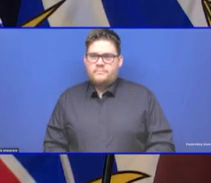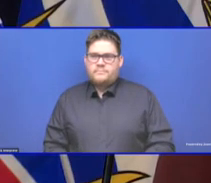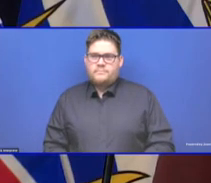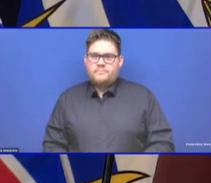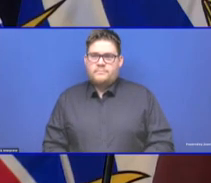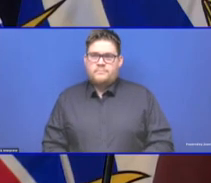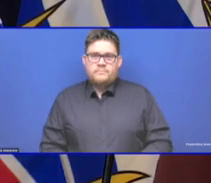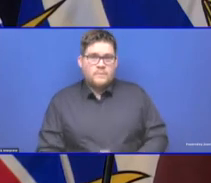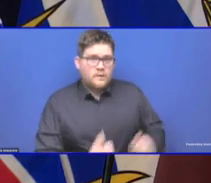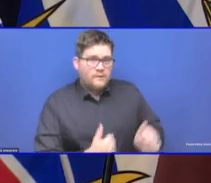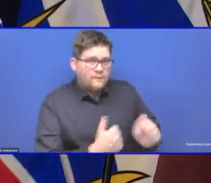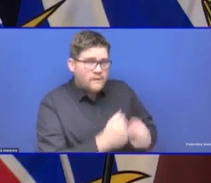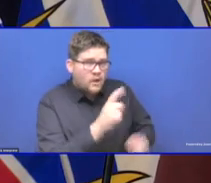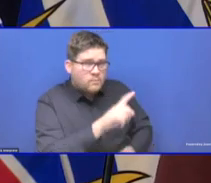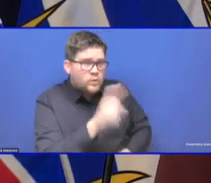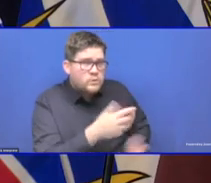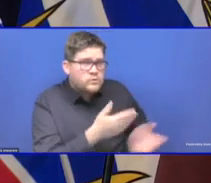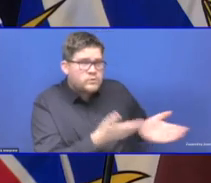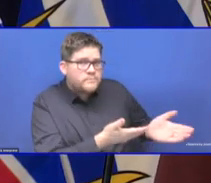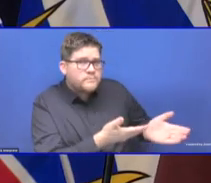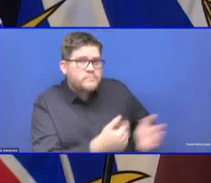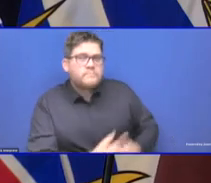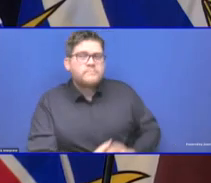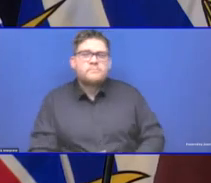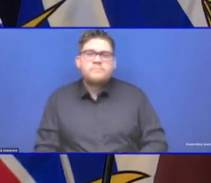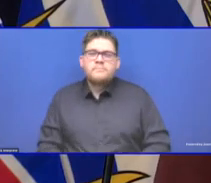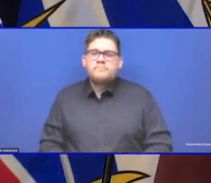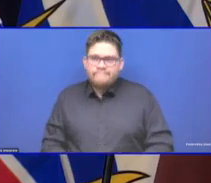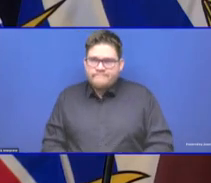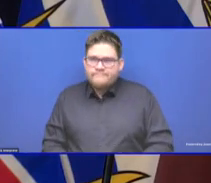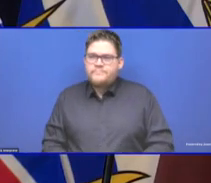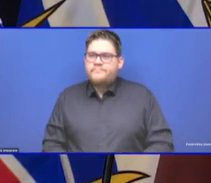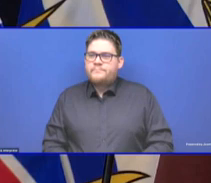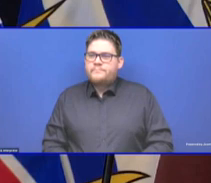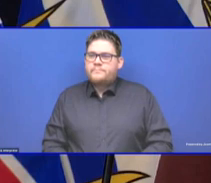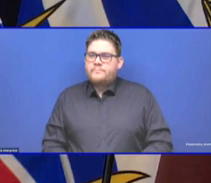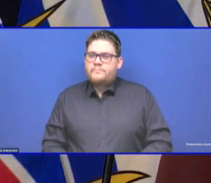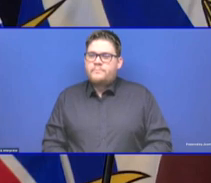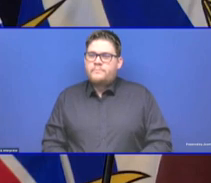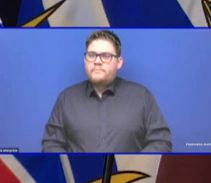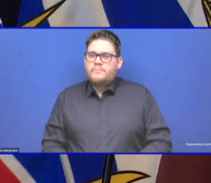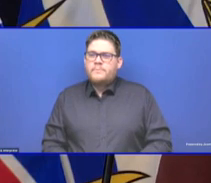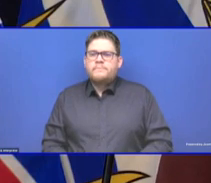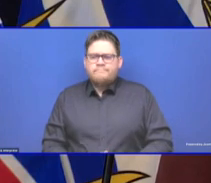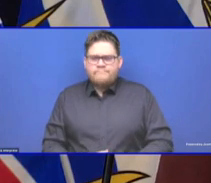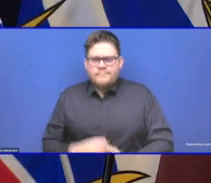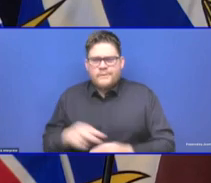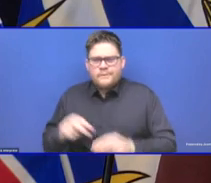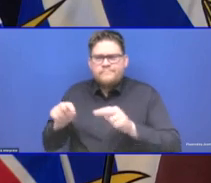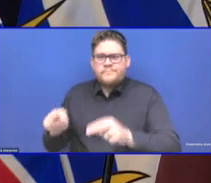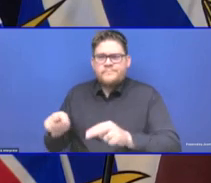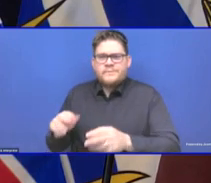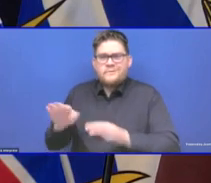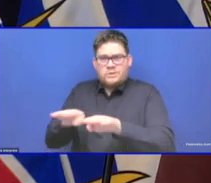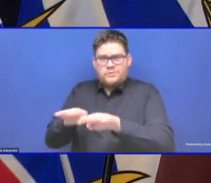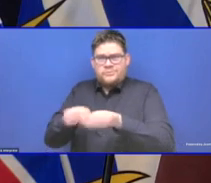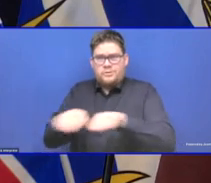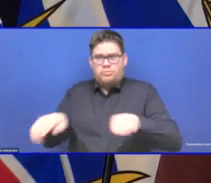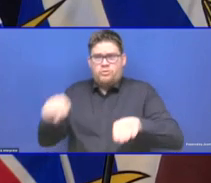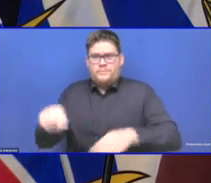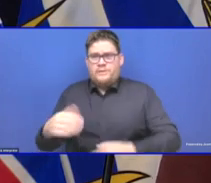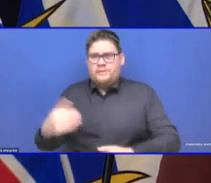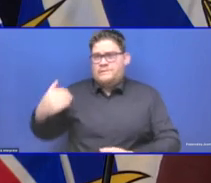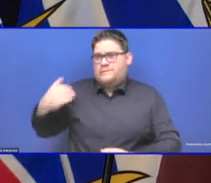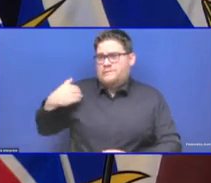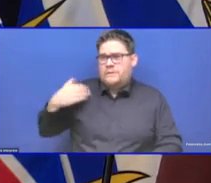children, looking at the dip that happened in mid-October after the mask mandate was instituted, I'm wondering,